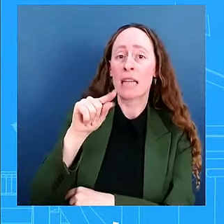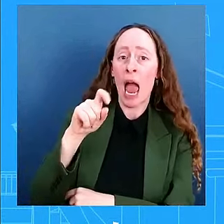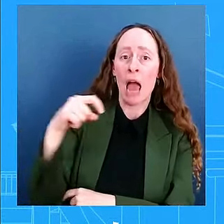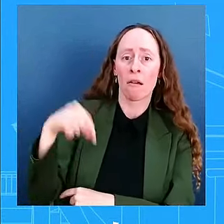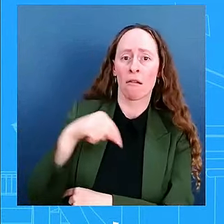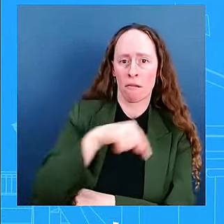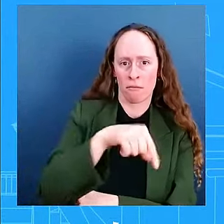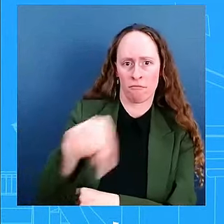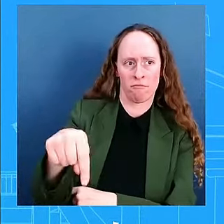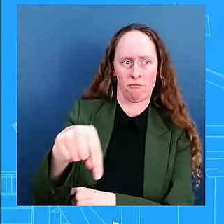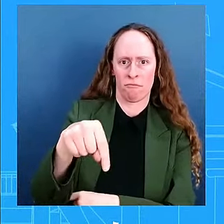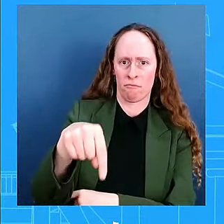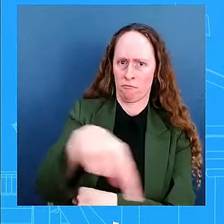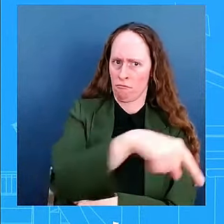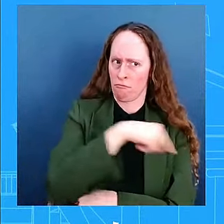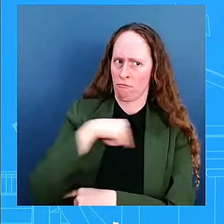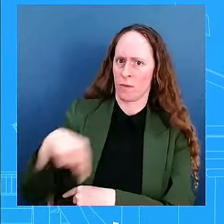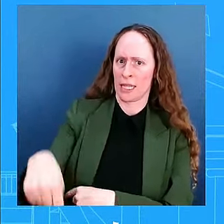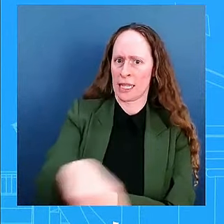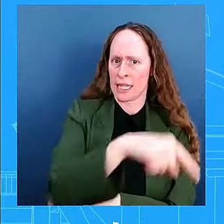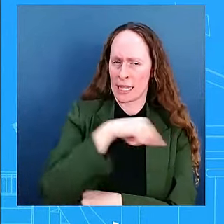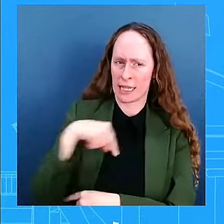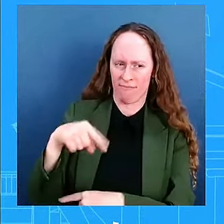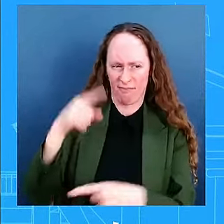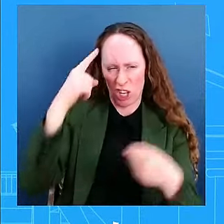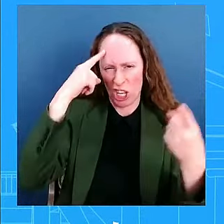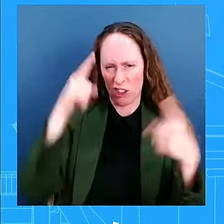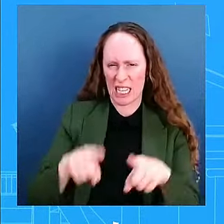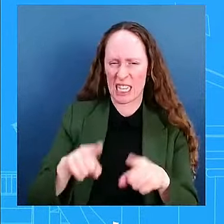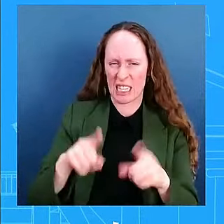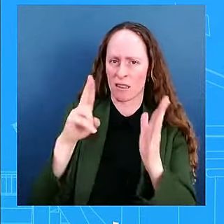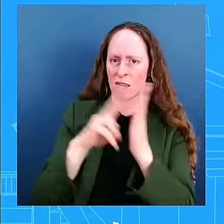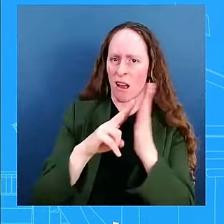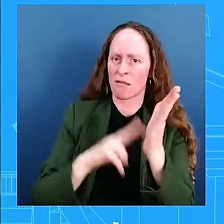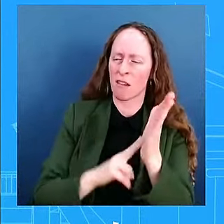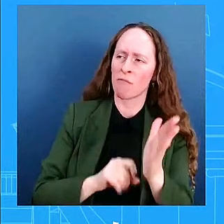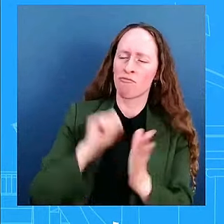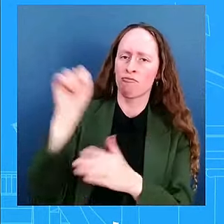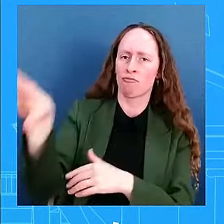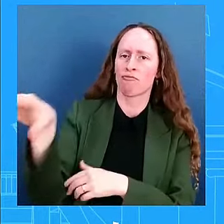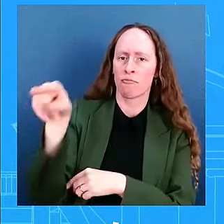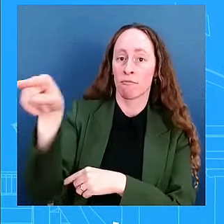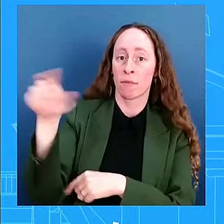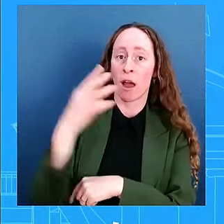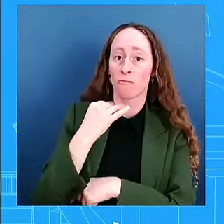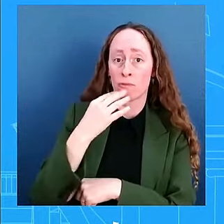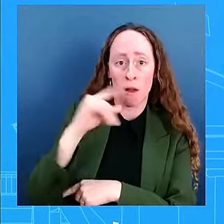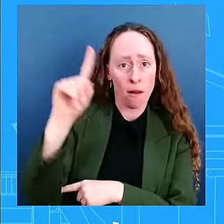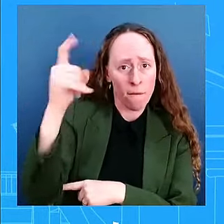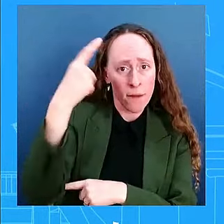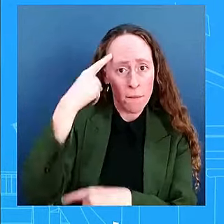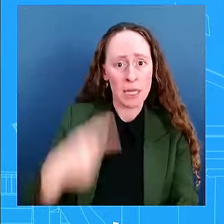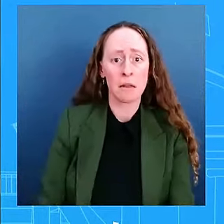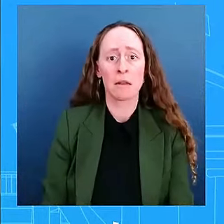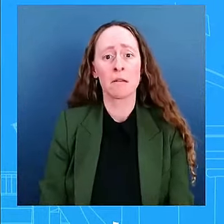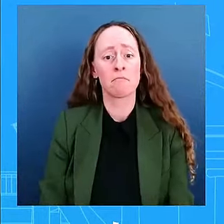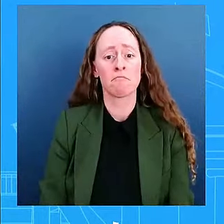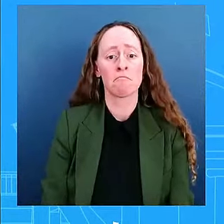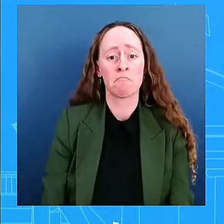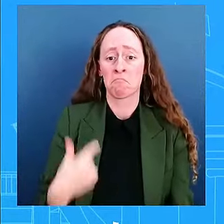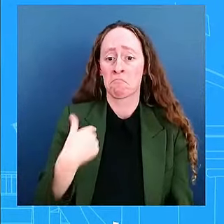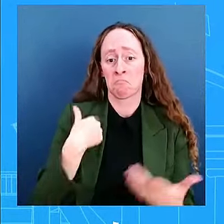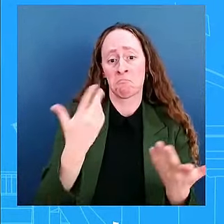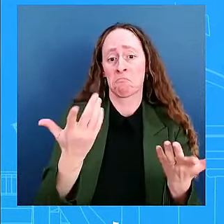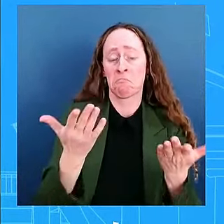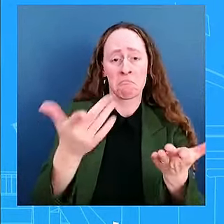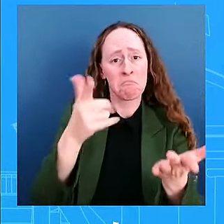And so we're having those discussions. I would speak to them. I would speak to the DOD and State Department on their timing. But it